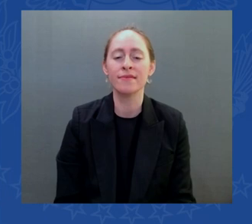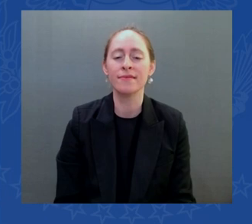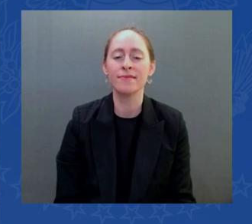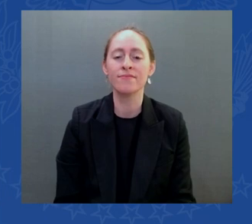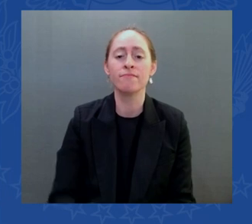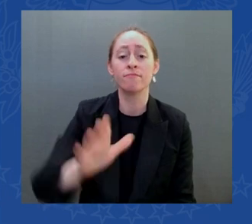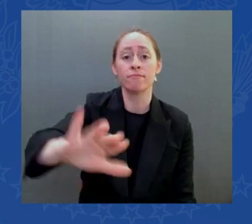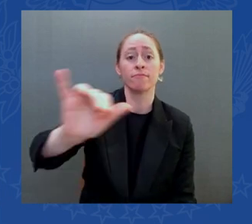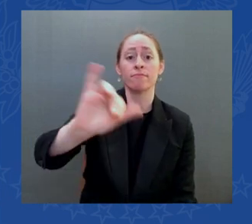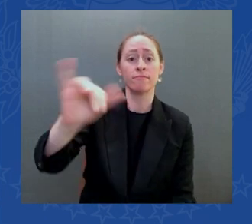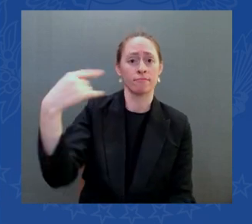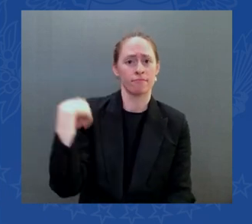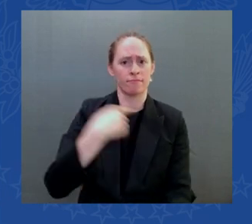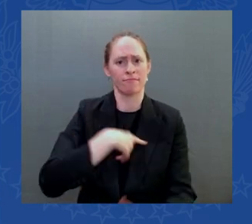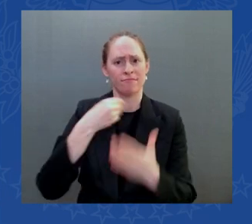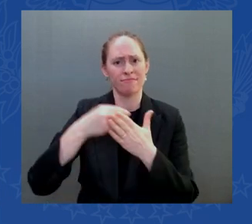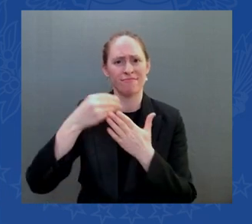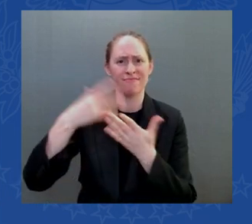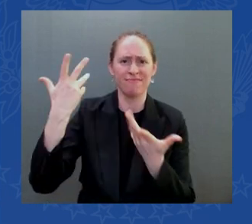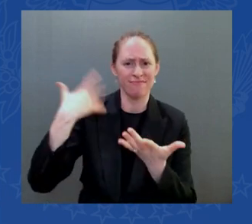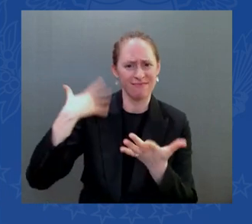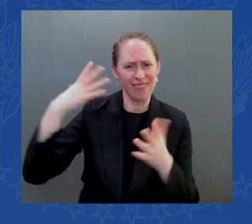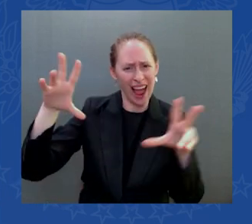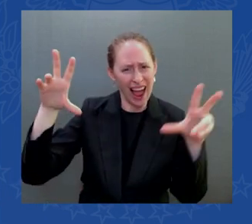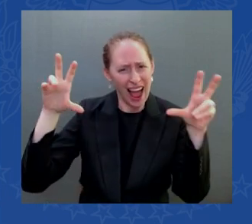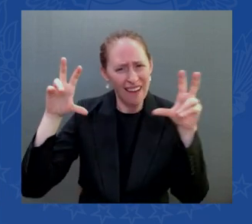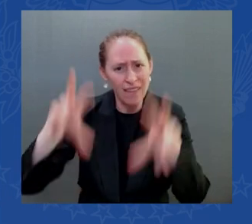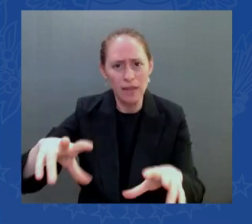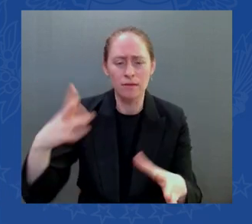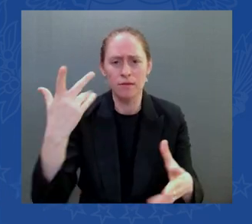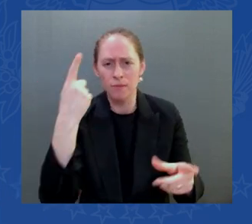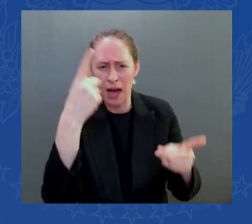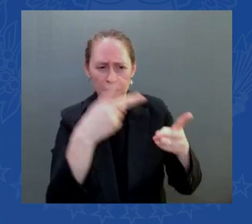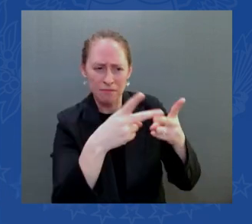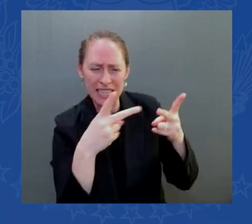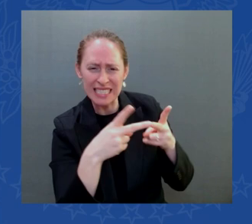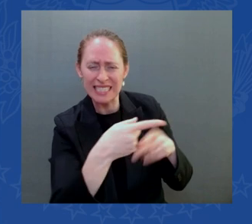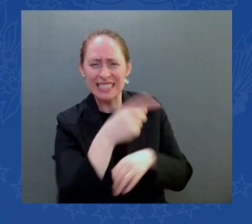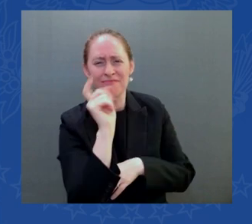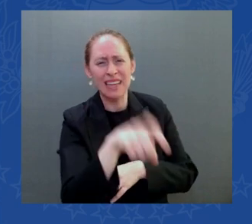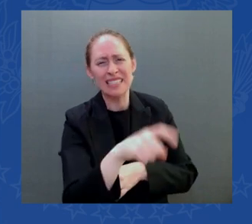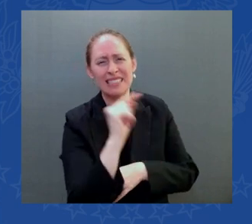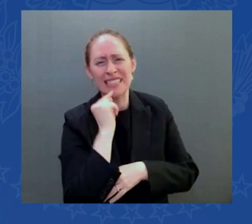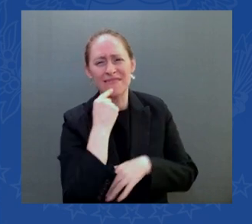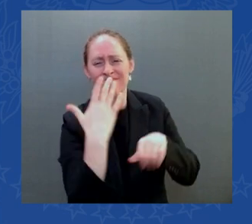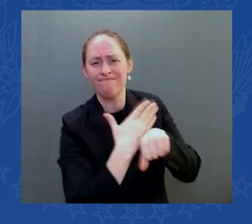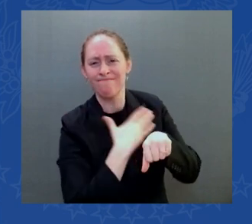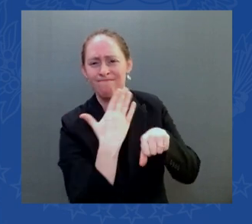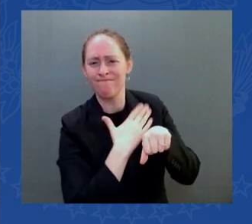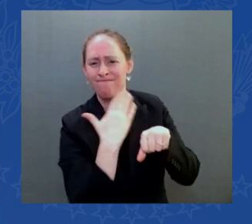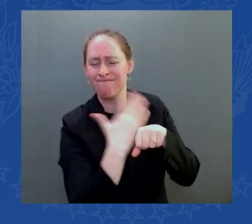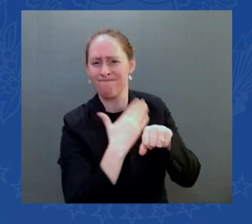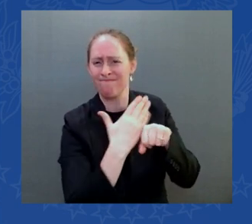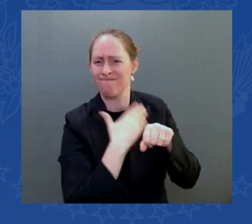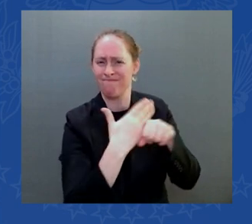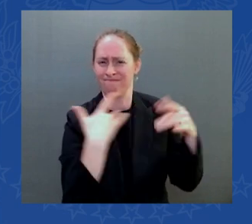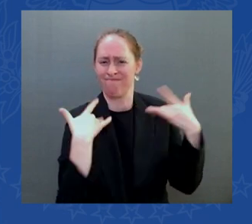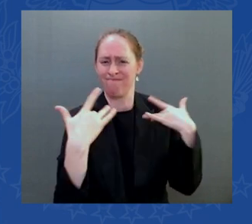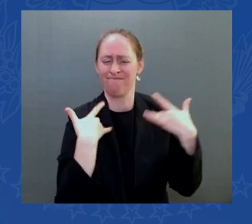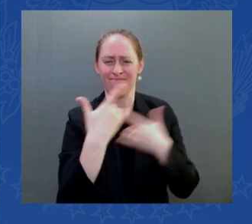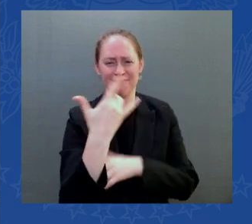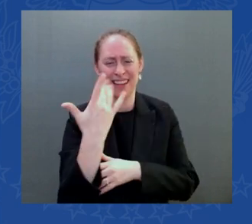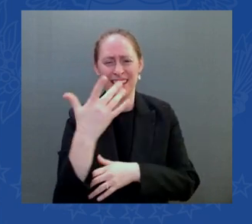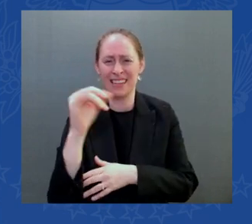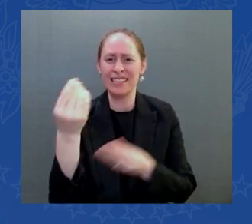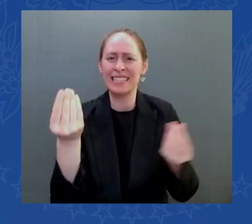need more restrictions on what ships can and can't pass through this harbor instead of turning away business we're sending a message this